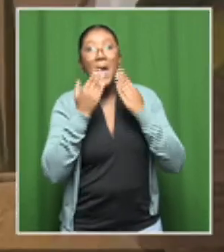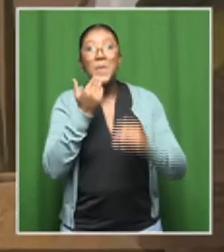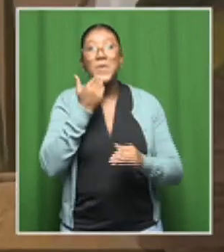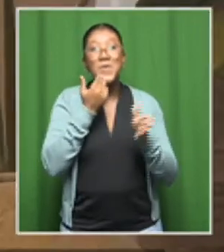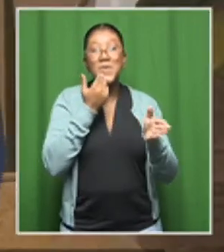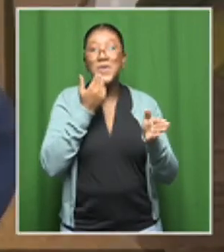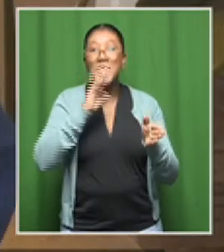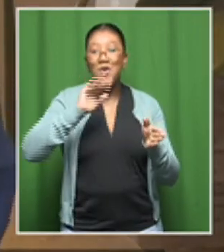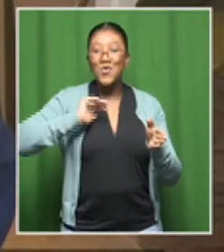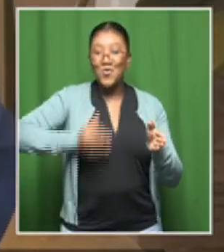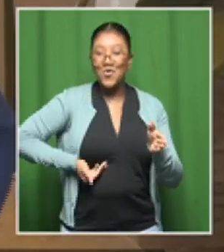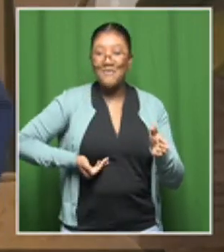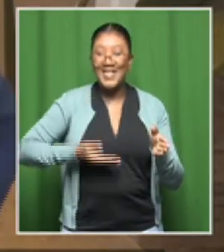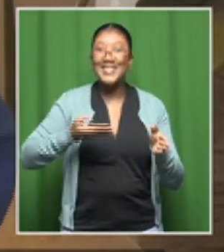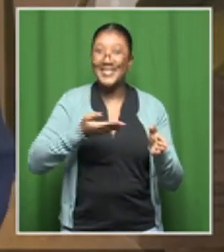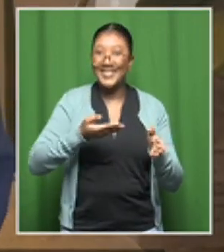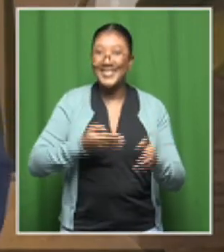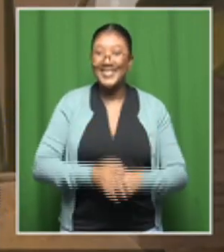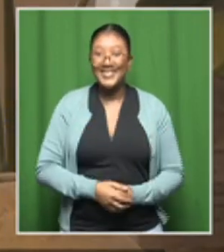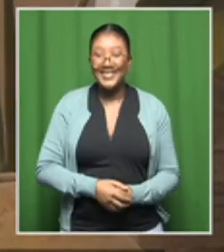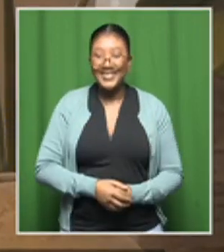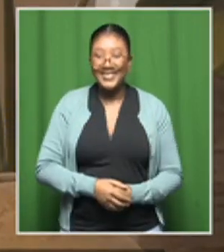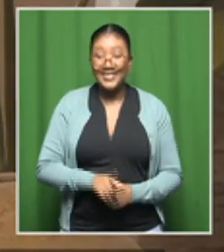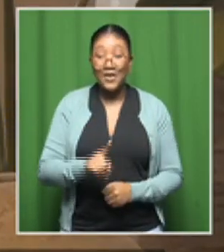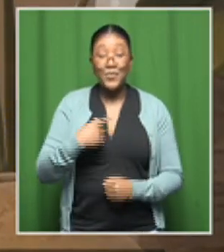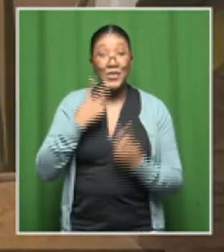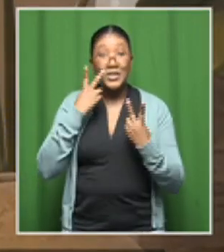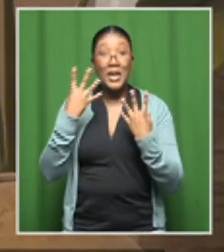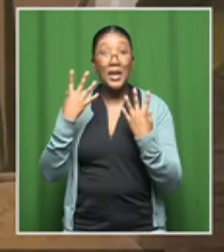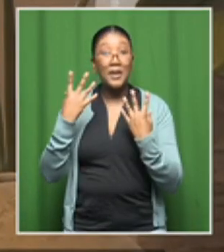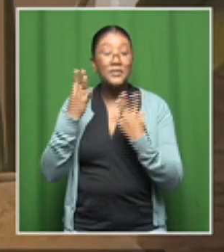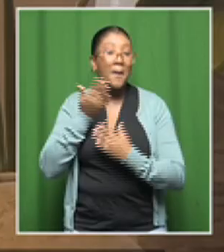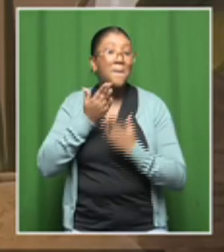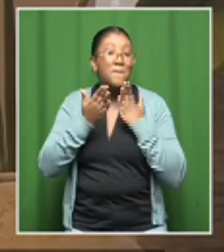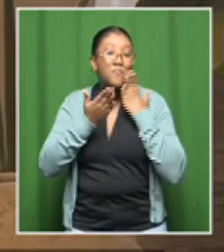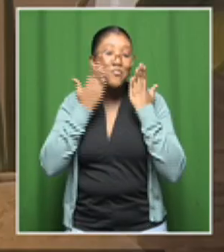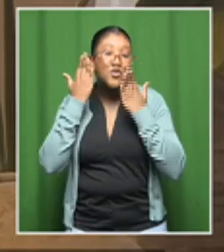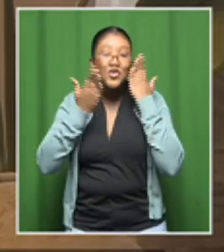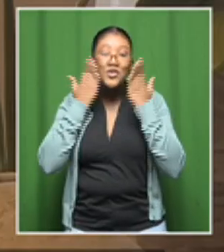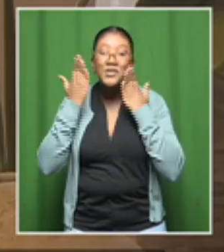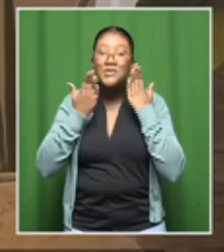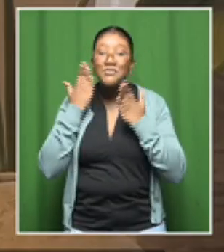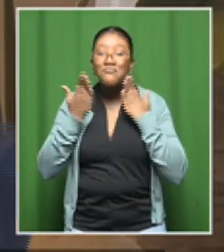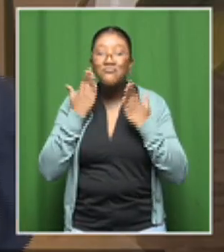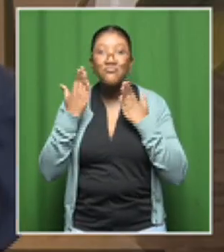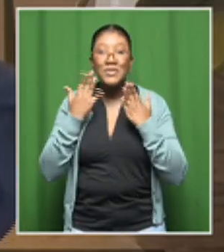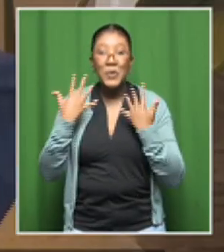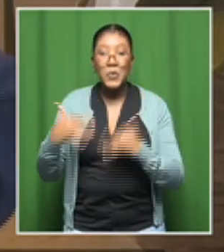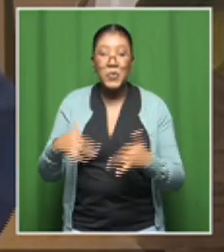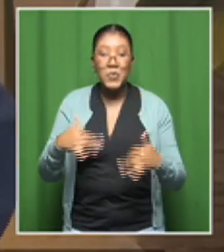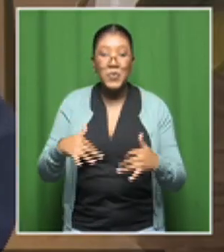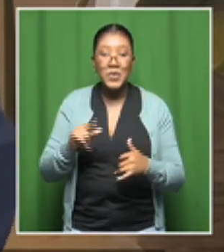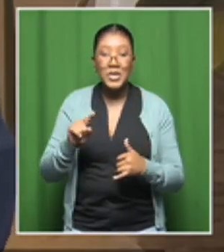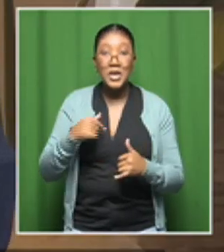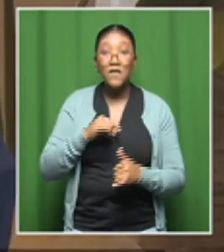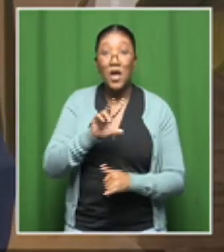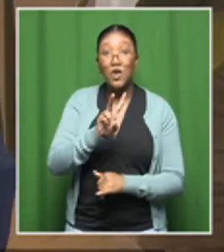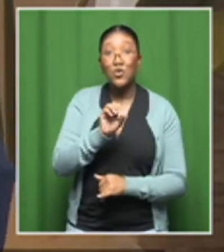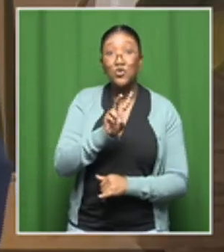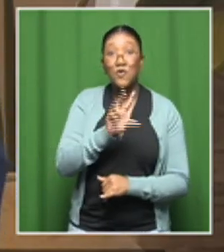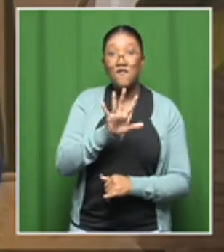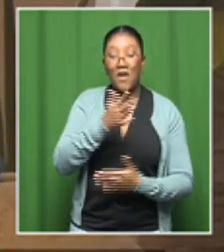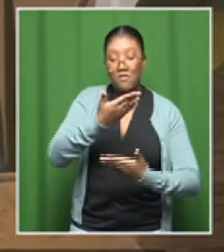at the beauty business, that industry, I was reading somewhere that for the projection for 2025